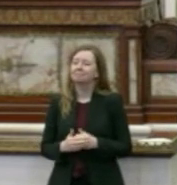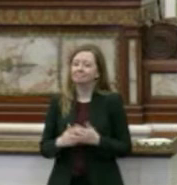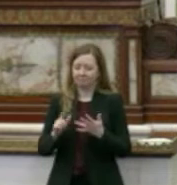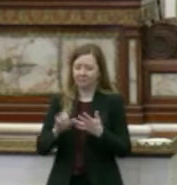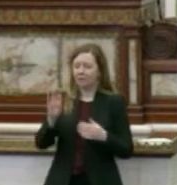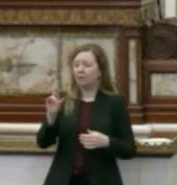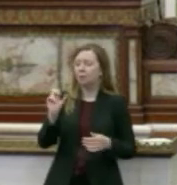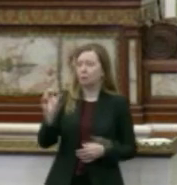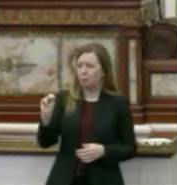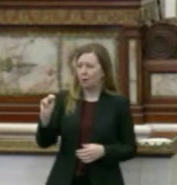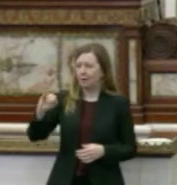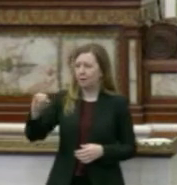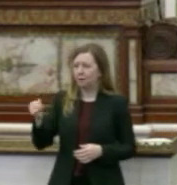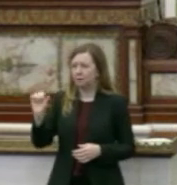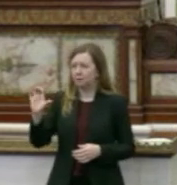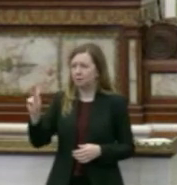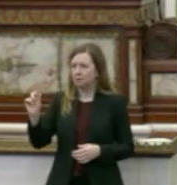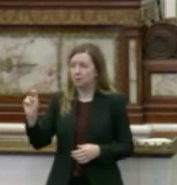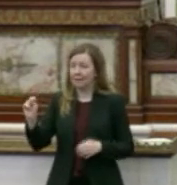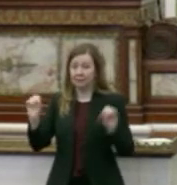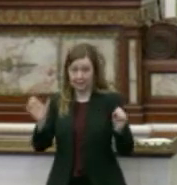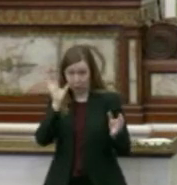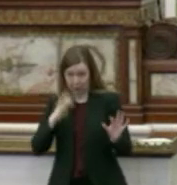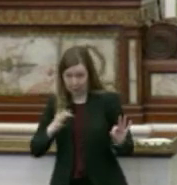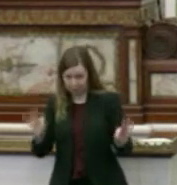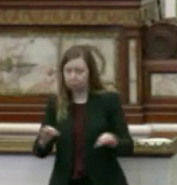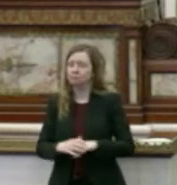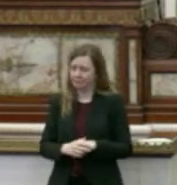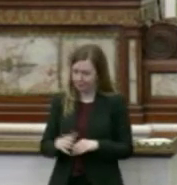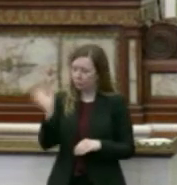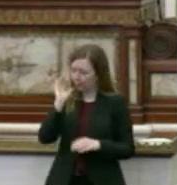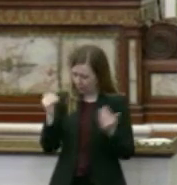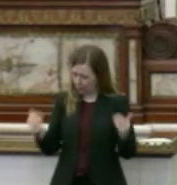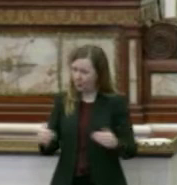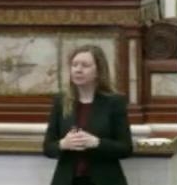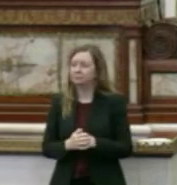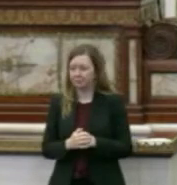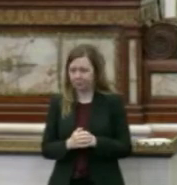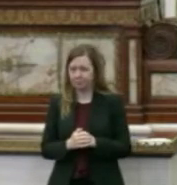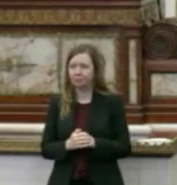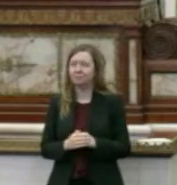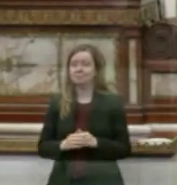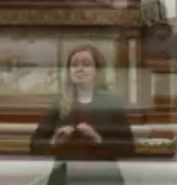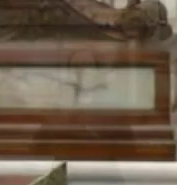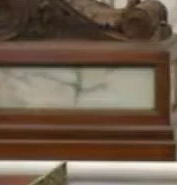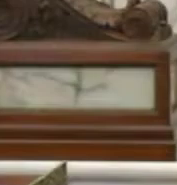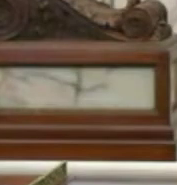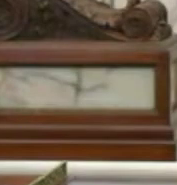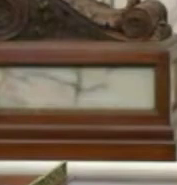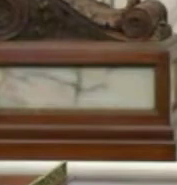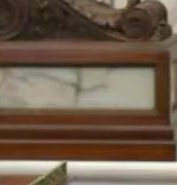Brian Jackson. Can you hear me now? We hear you. How you doing? My name is Brian